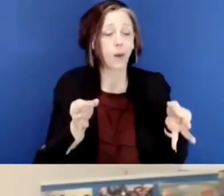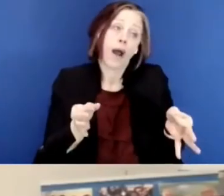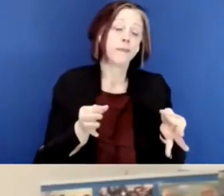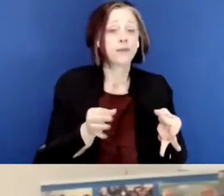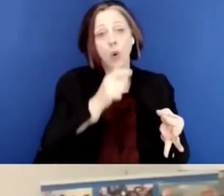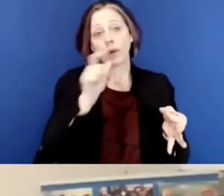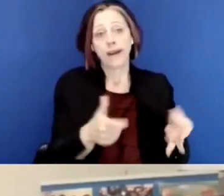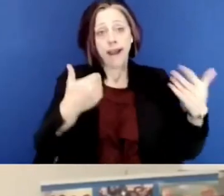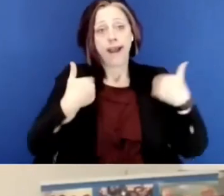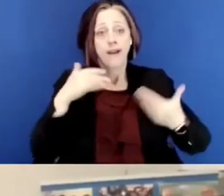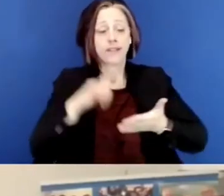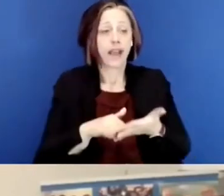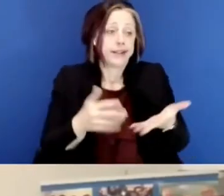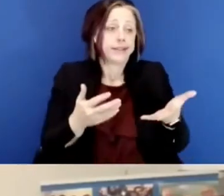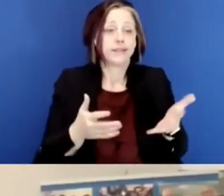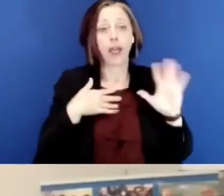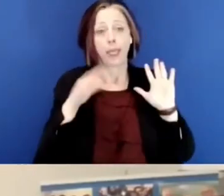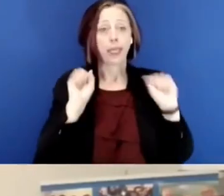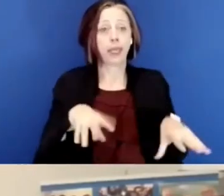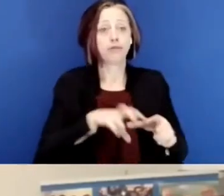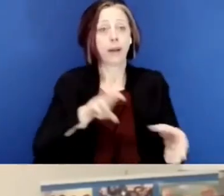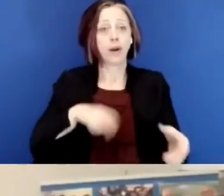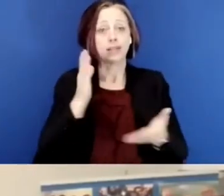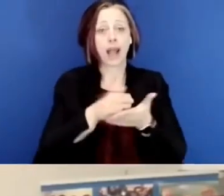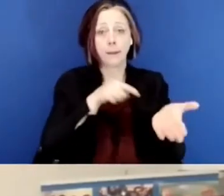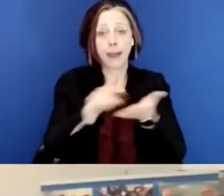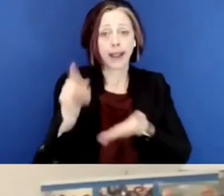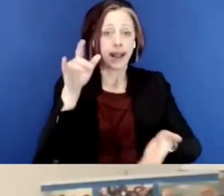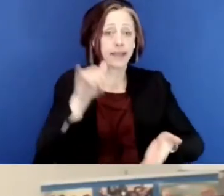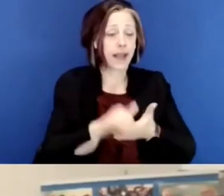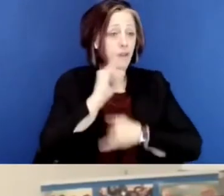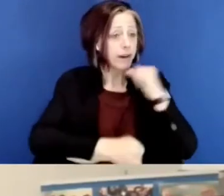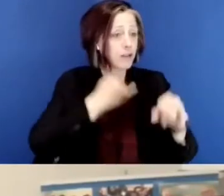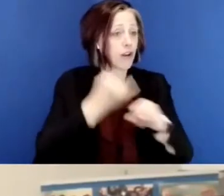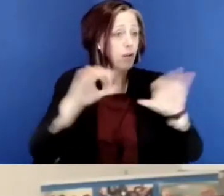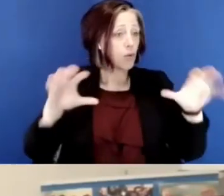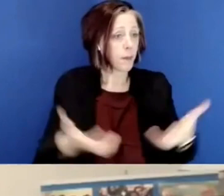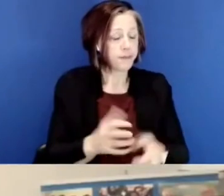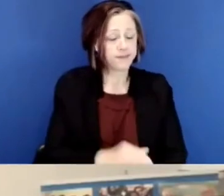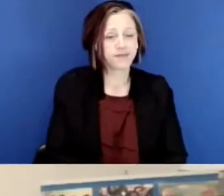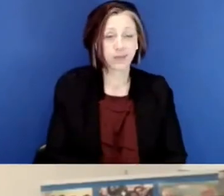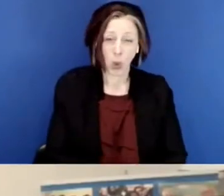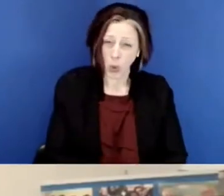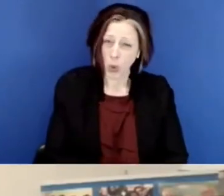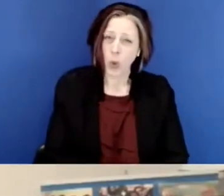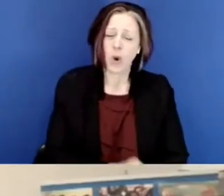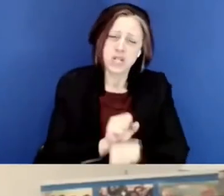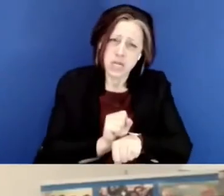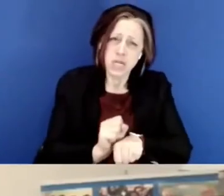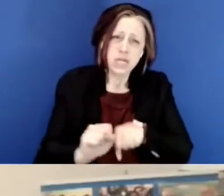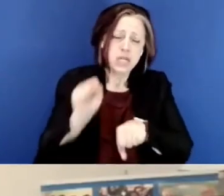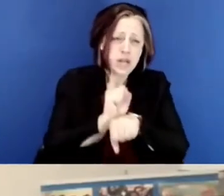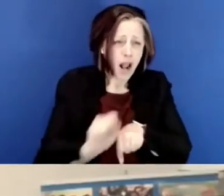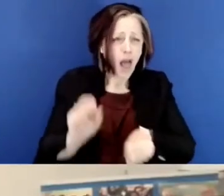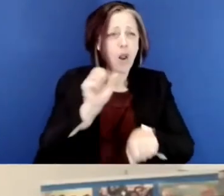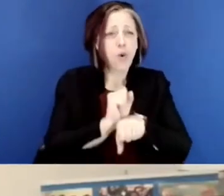Congress decided that, well, we don't need to do that. And they had just dropped out and stopped paying dues of the international body. It